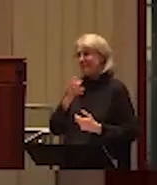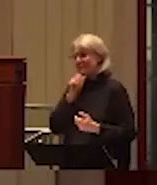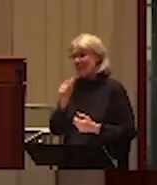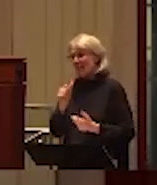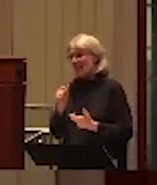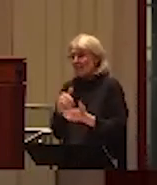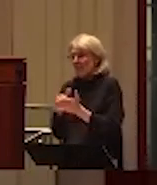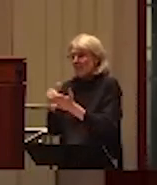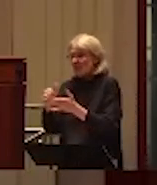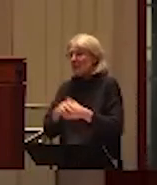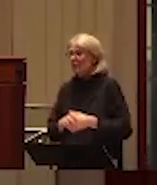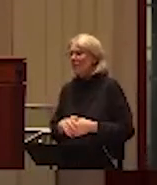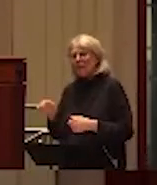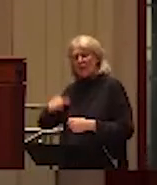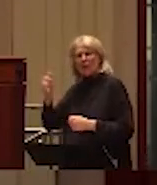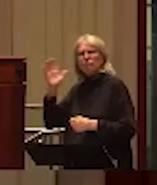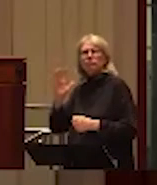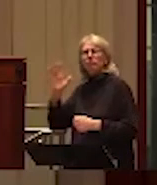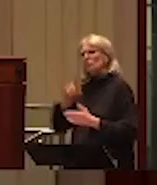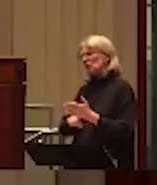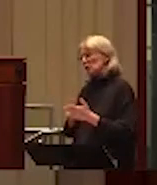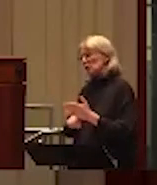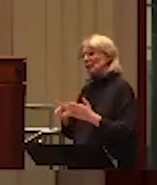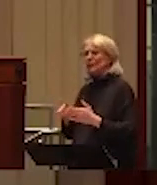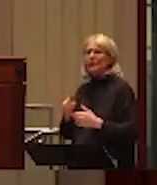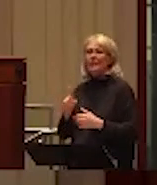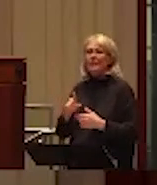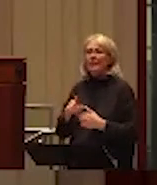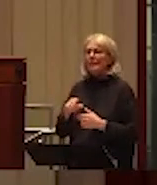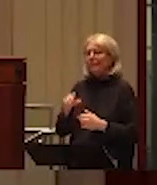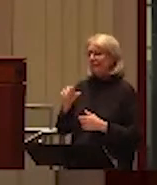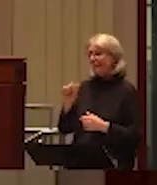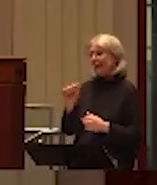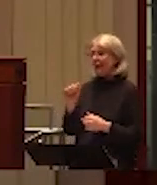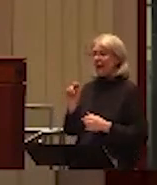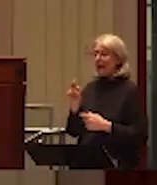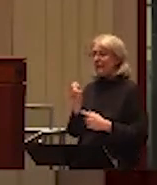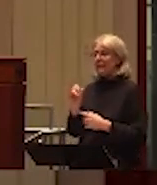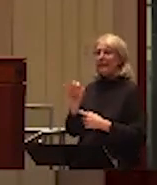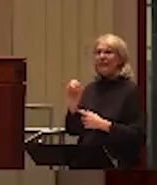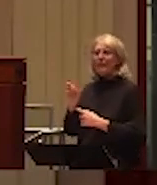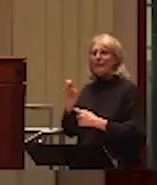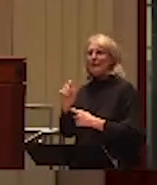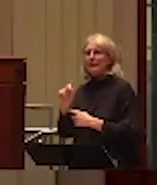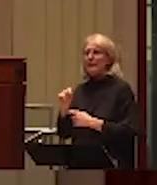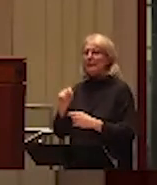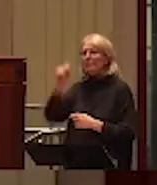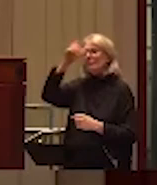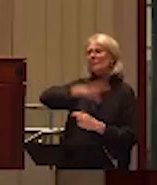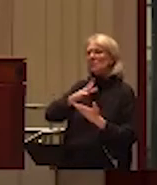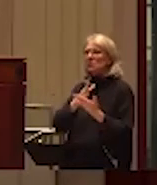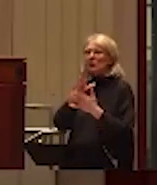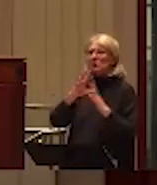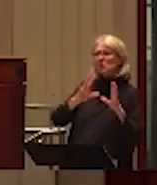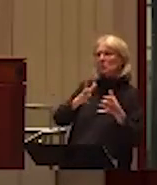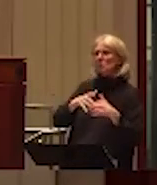there was some anti-feminist leanings from some men's rights groups and that kind of thing. And I don't think that's